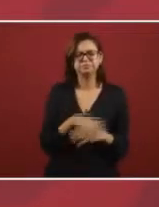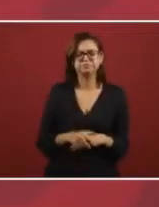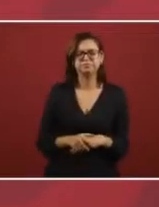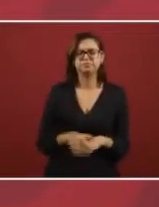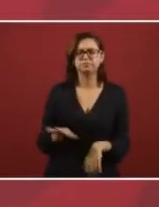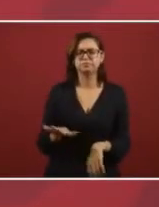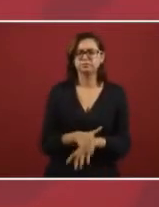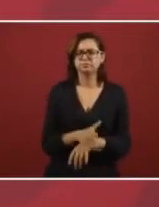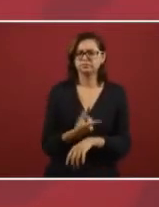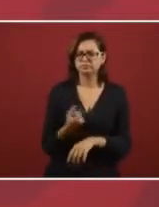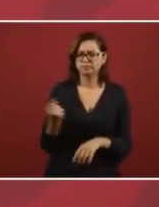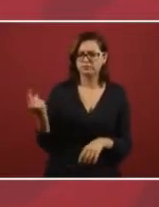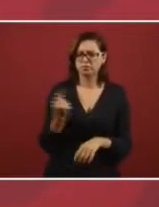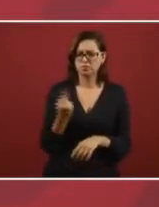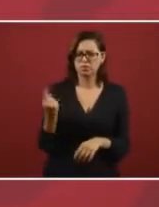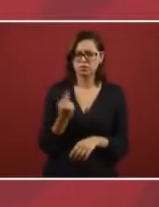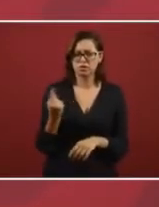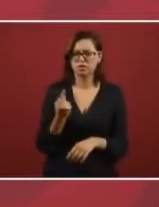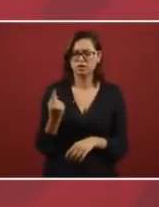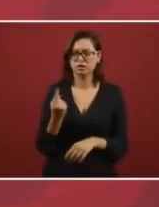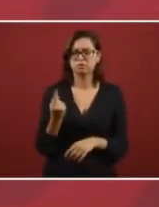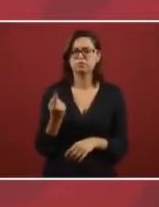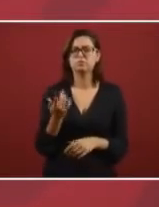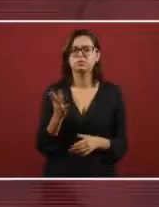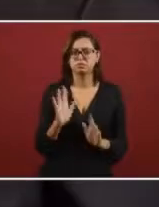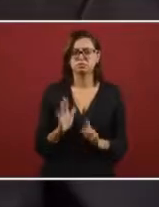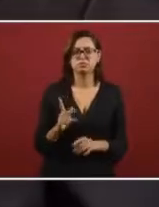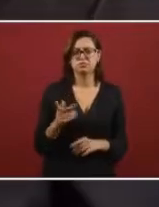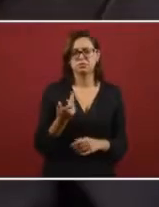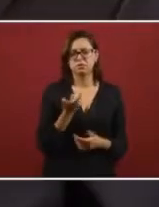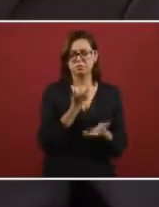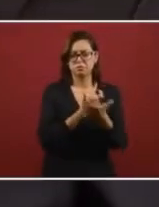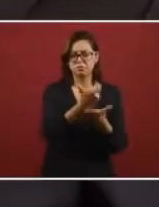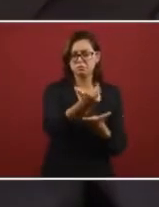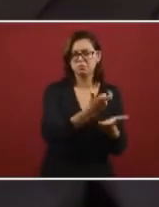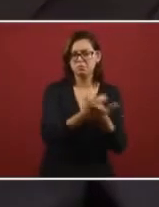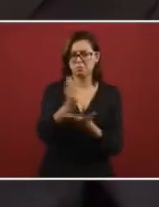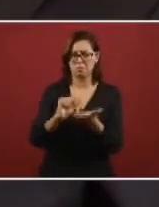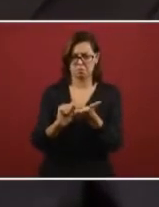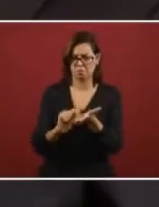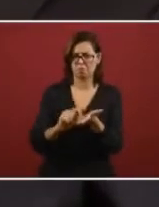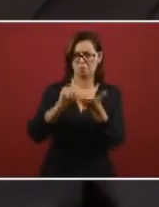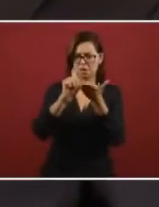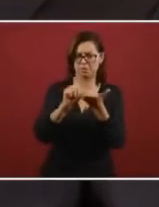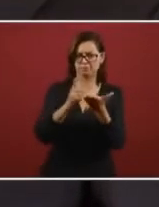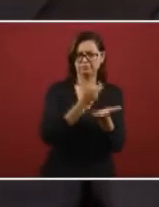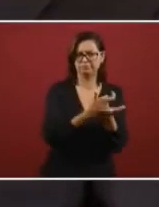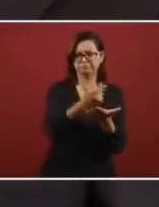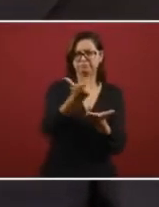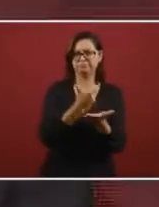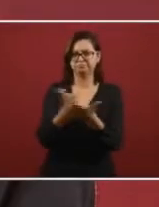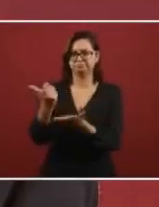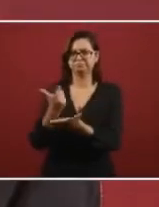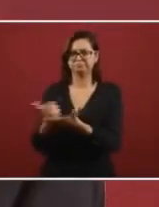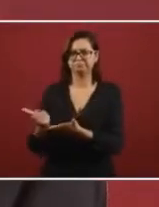we gained we the increase in minimum salary